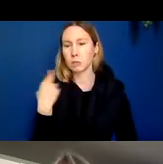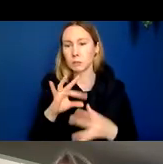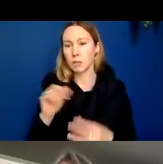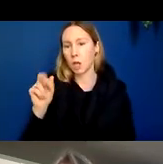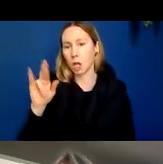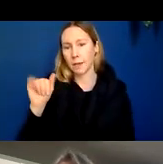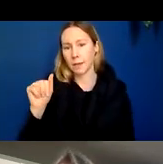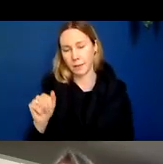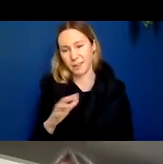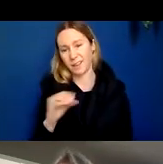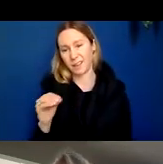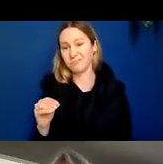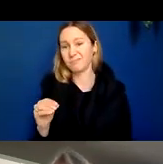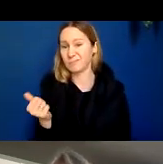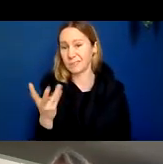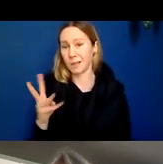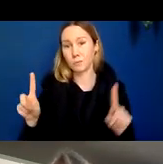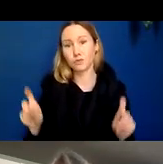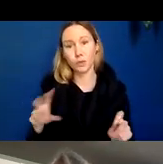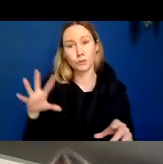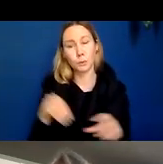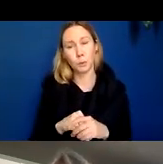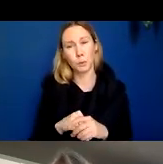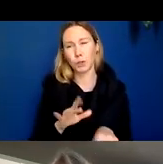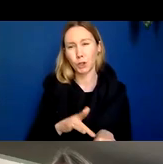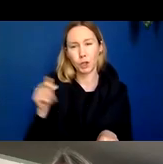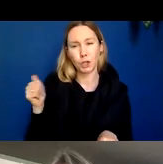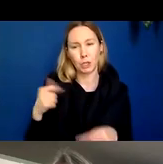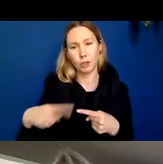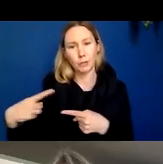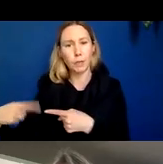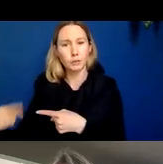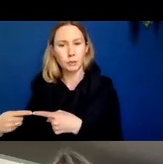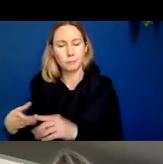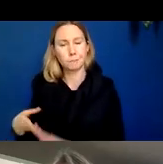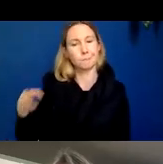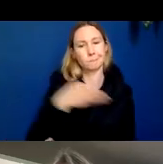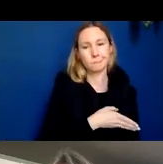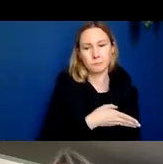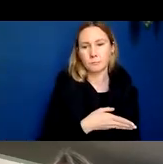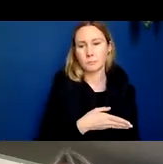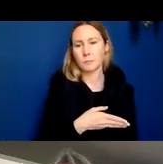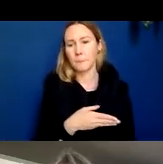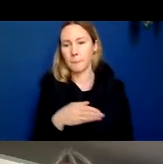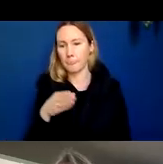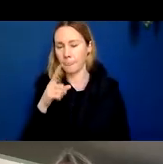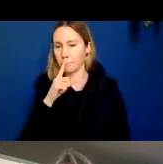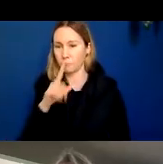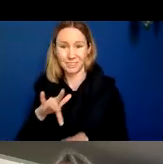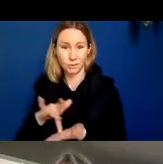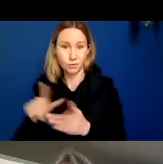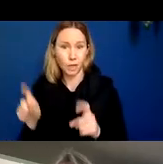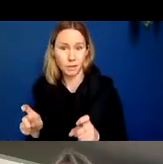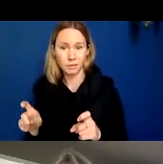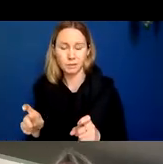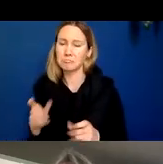and as you can see some trials including the earlier iterations of the phase three aducanumab trials at least tried to do